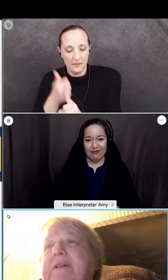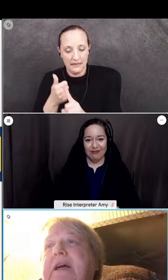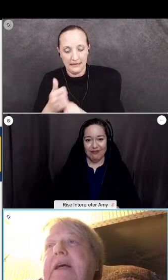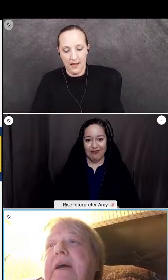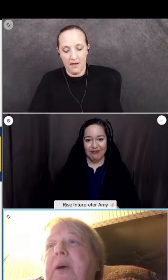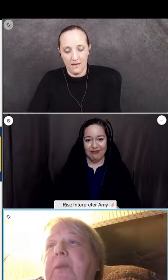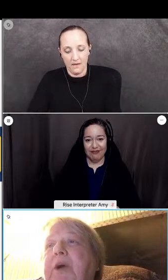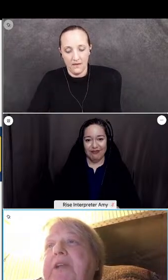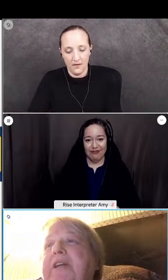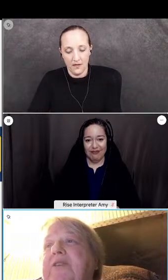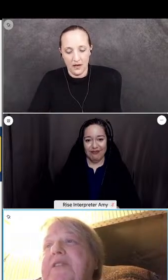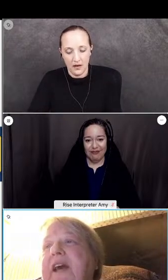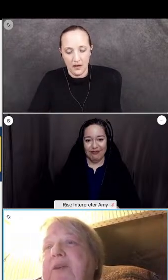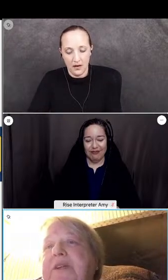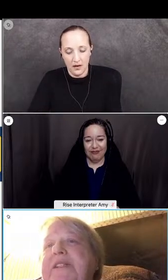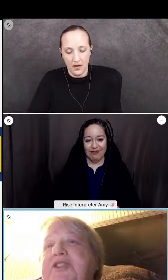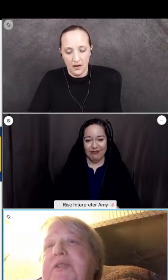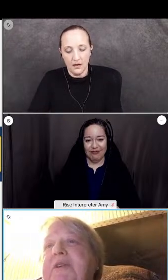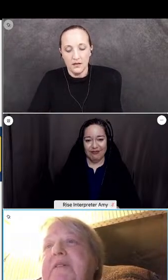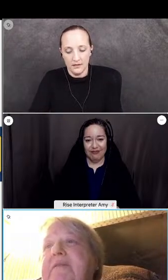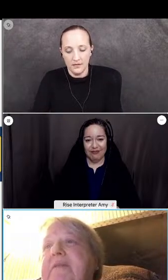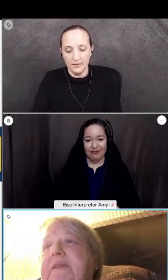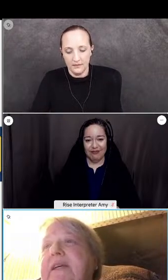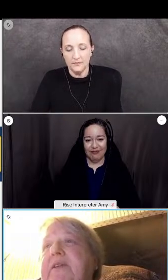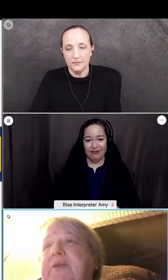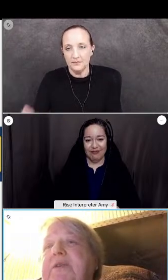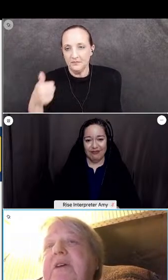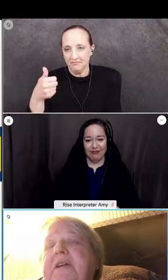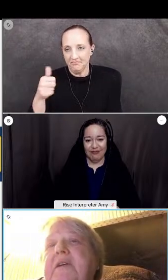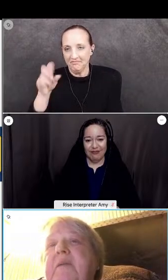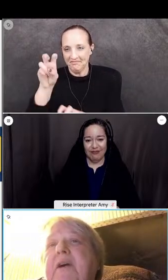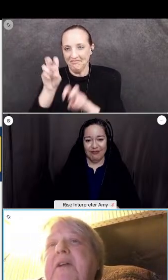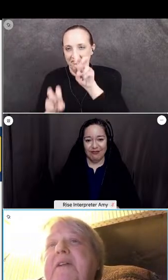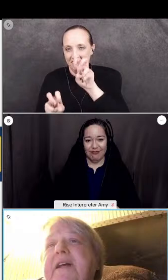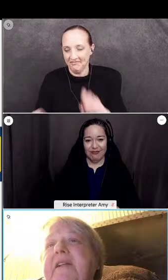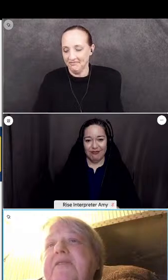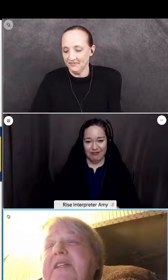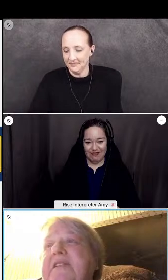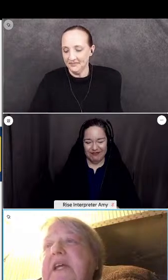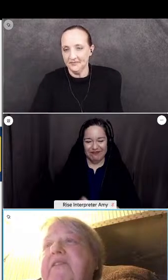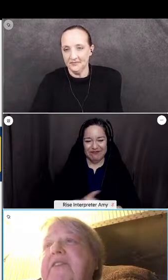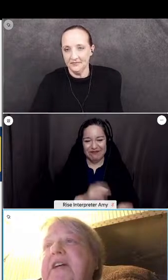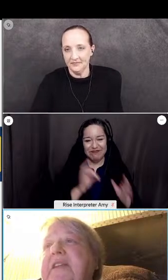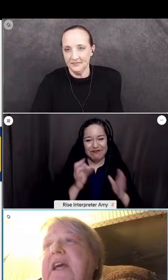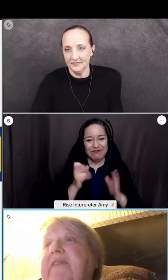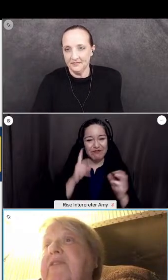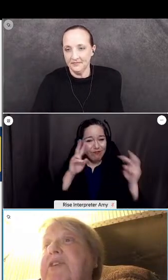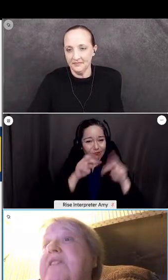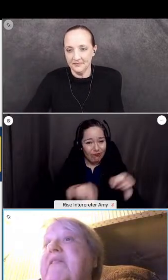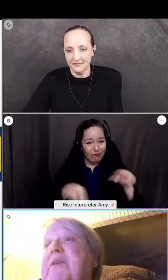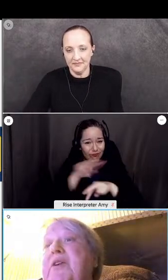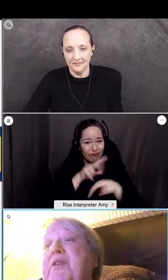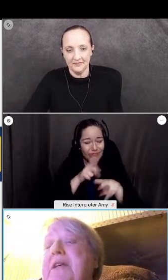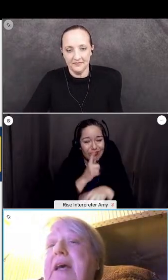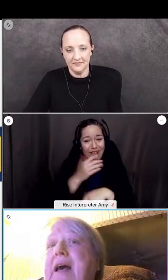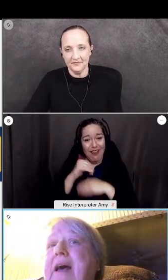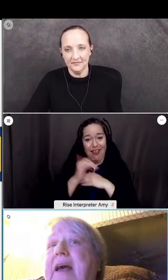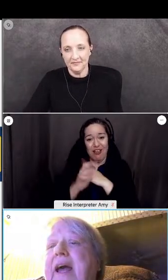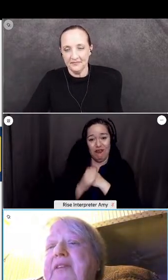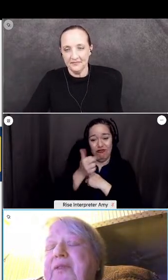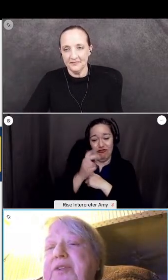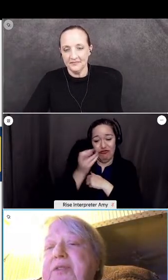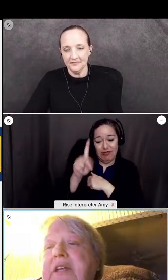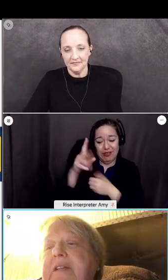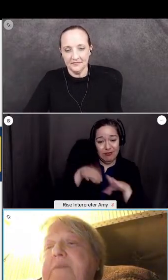really critical we look at those at-risk children down that you were talking about and a lot of those kids never feel like they have a voice of their own